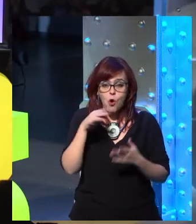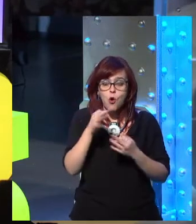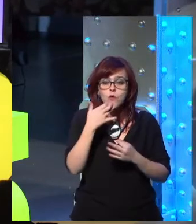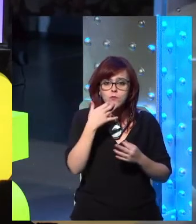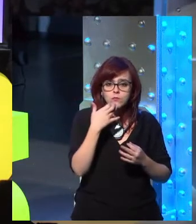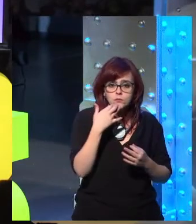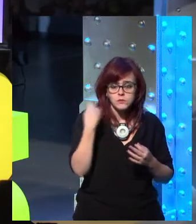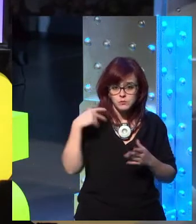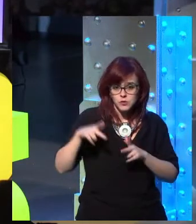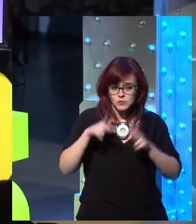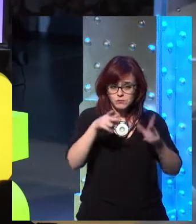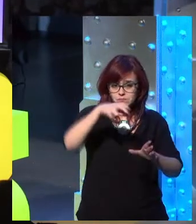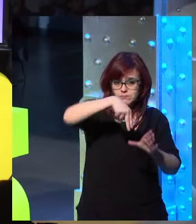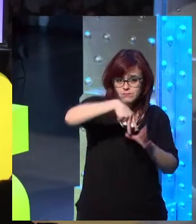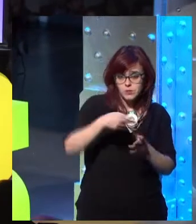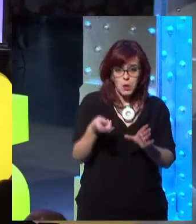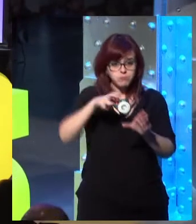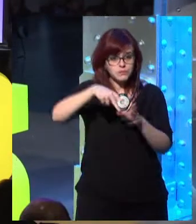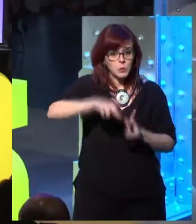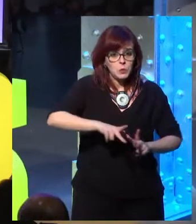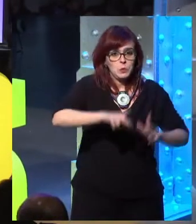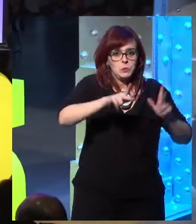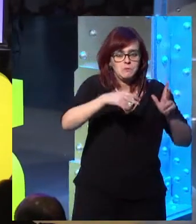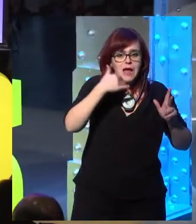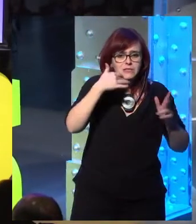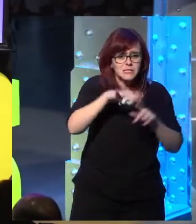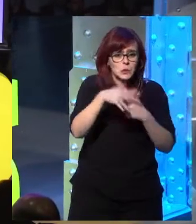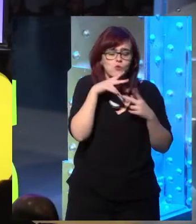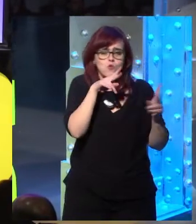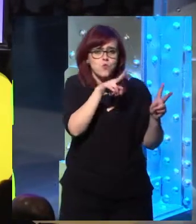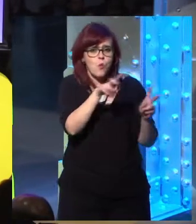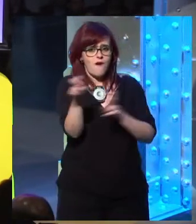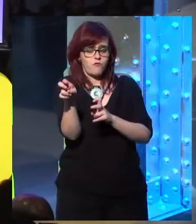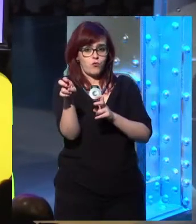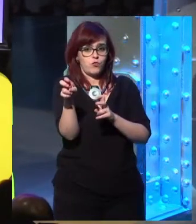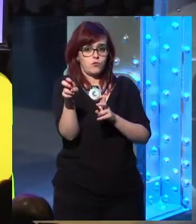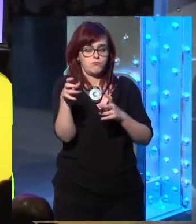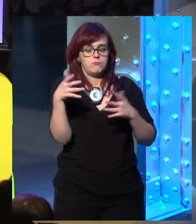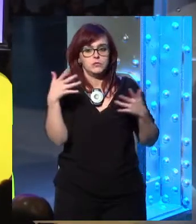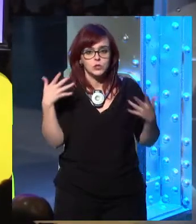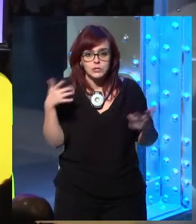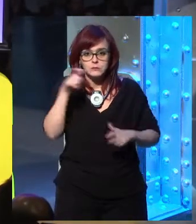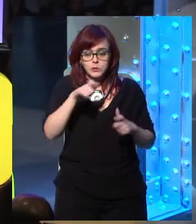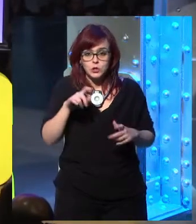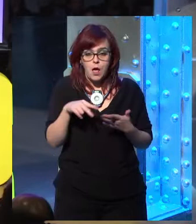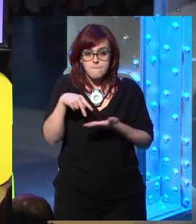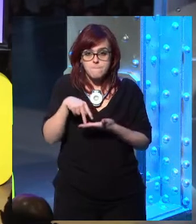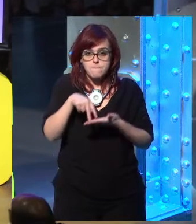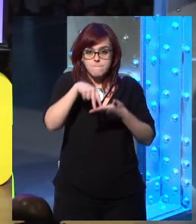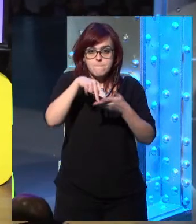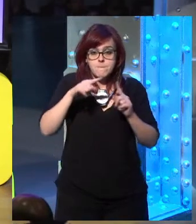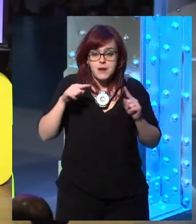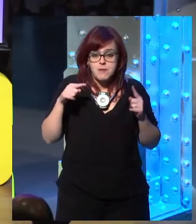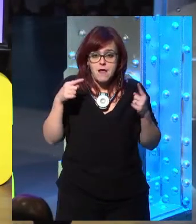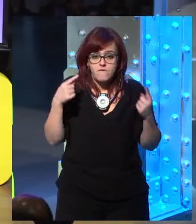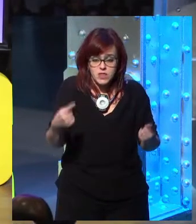elevator to see if they would be smashed. We had to artificially slow down elevators because they were too quick.